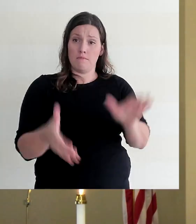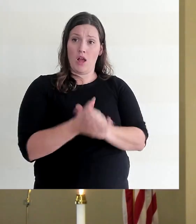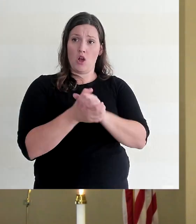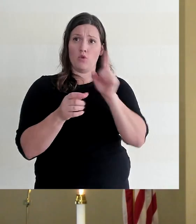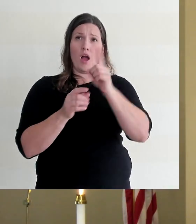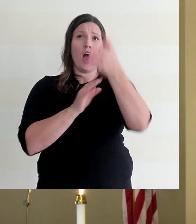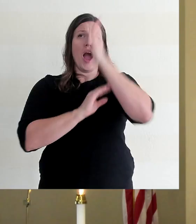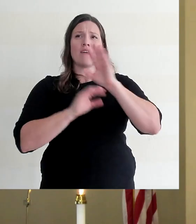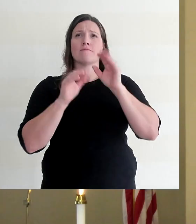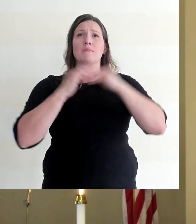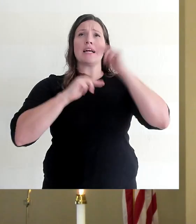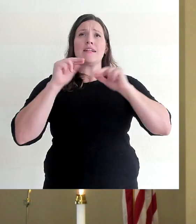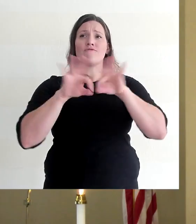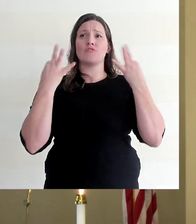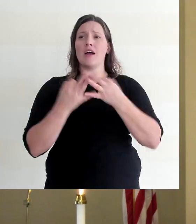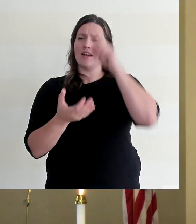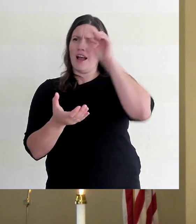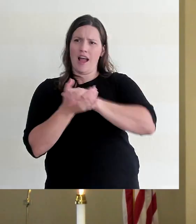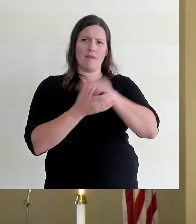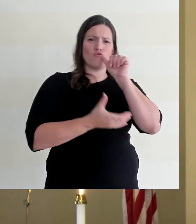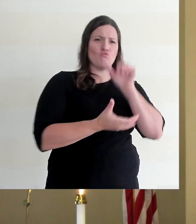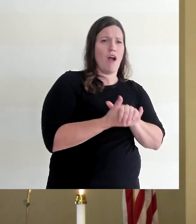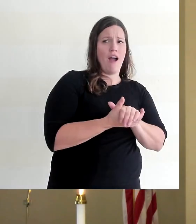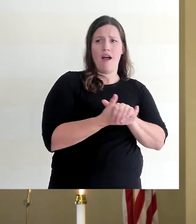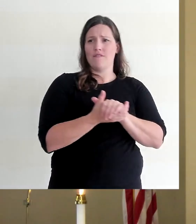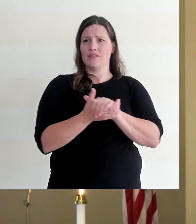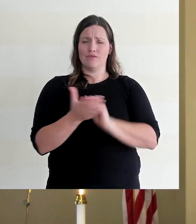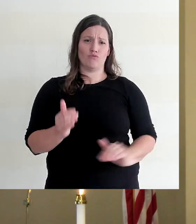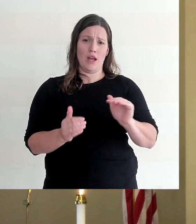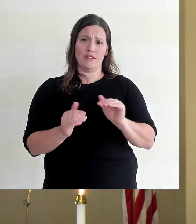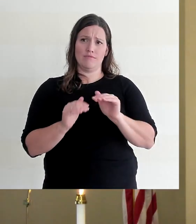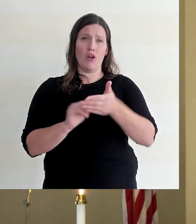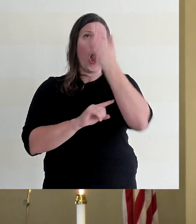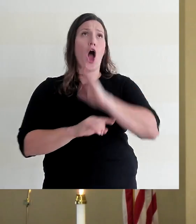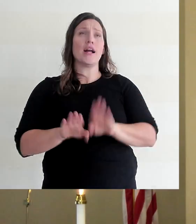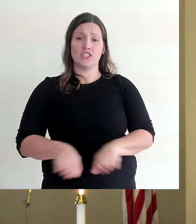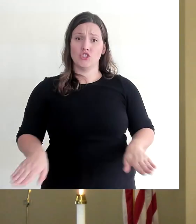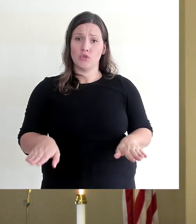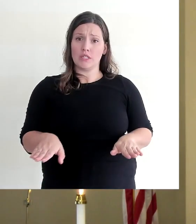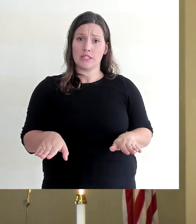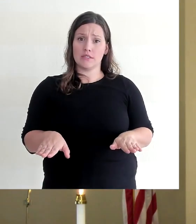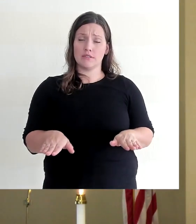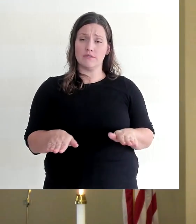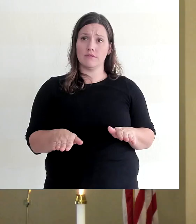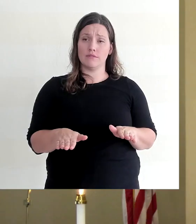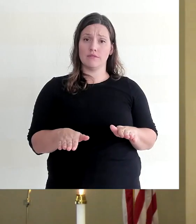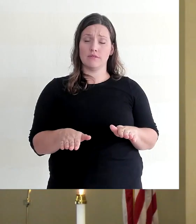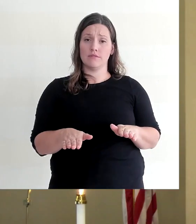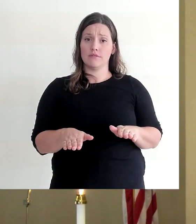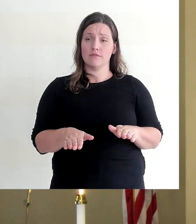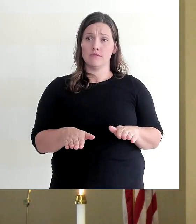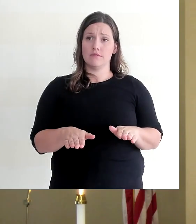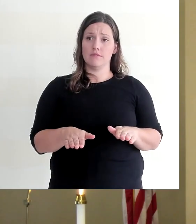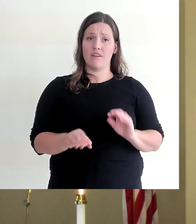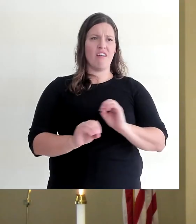family, a husband and a wife raising godly children. Hebrews teaches us that